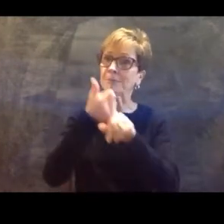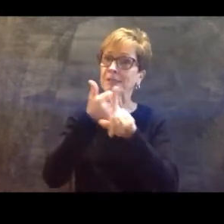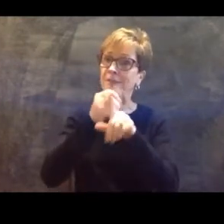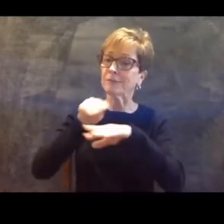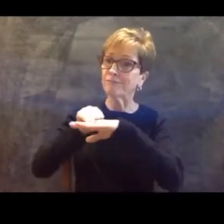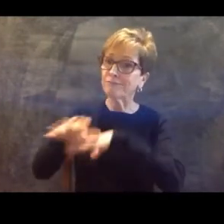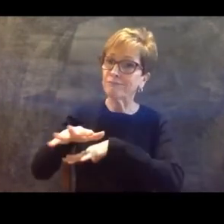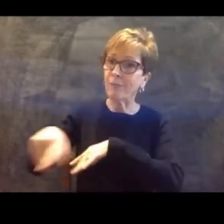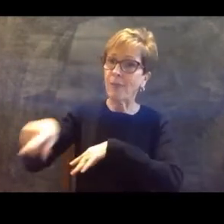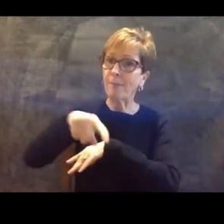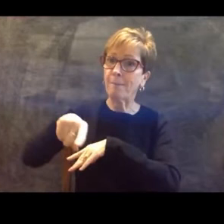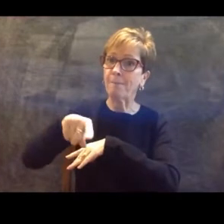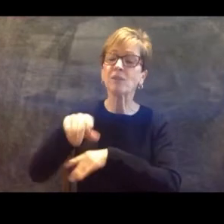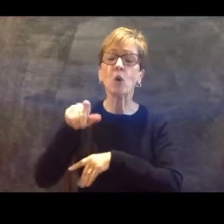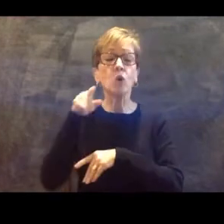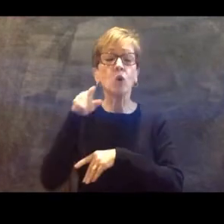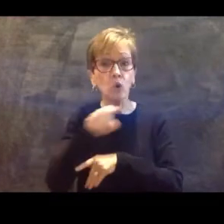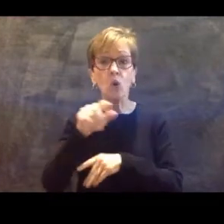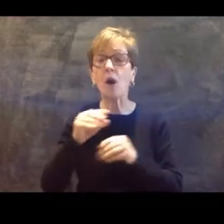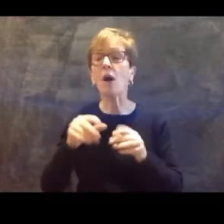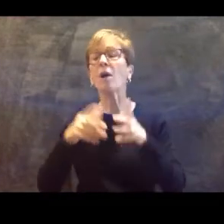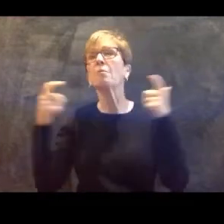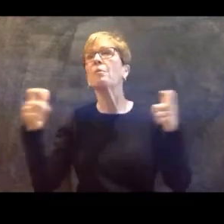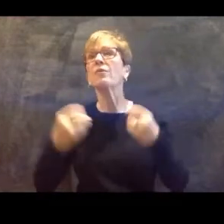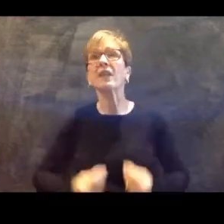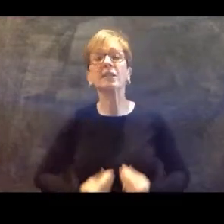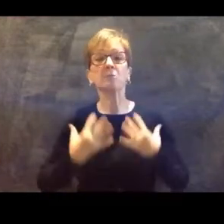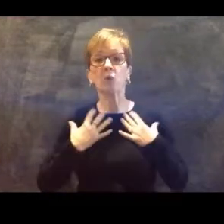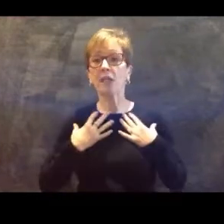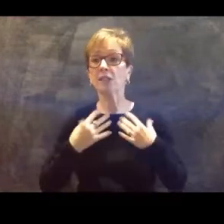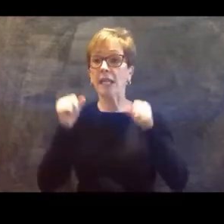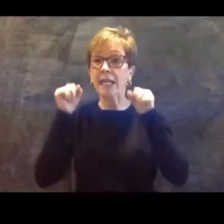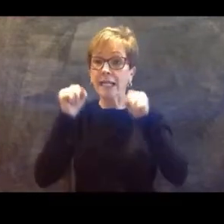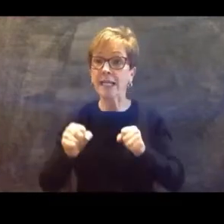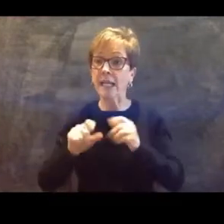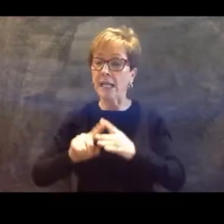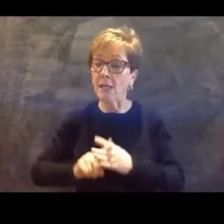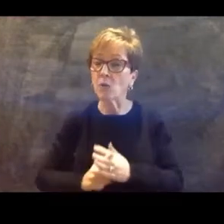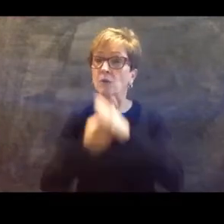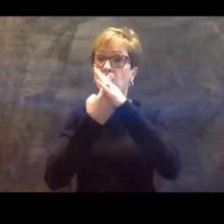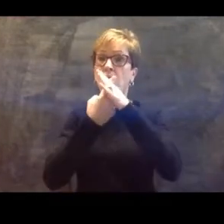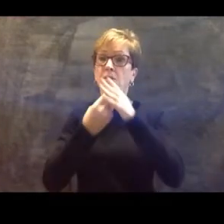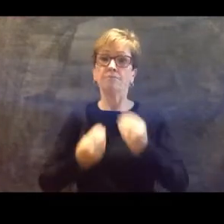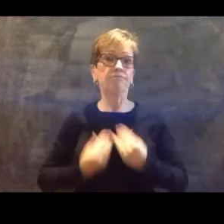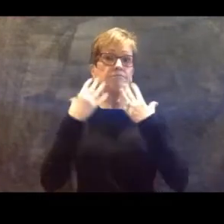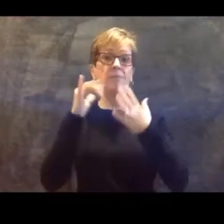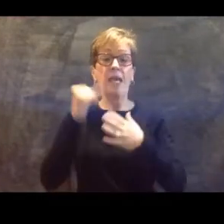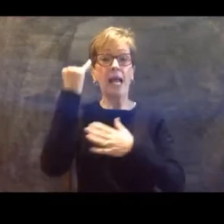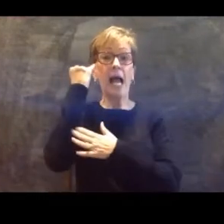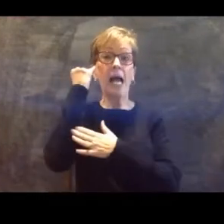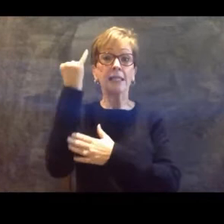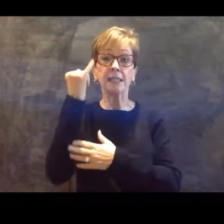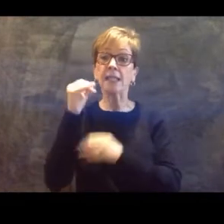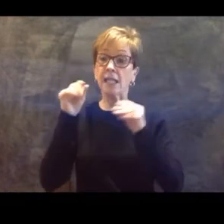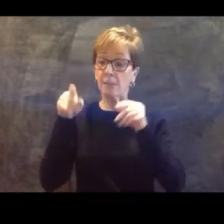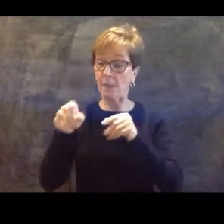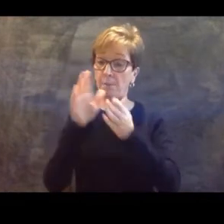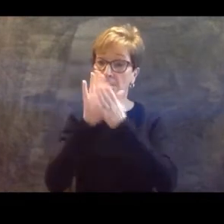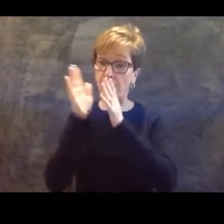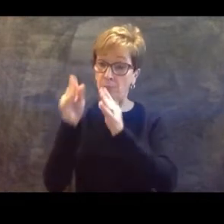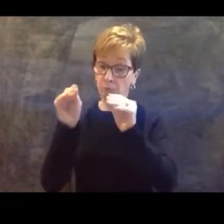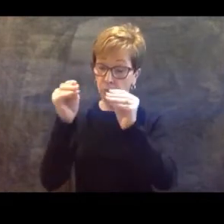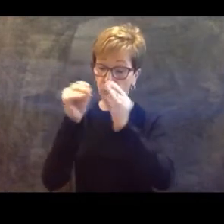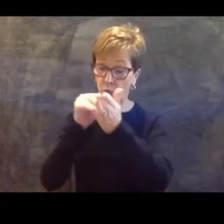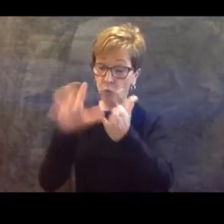inspiration and can be someone that ignites that idea that teaching could be a path forward for students. So I'm